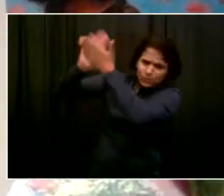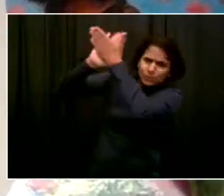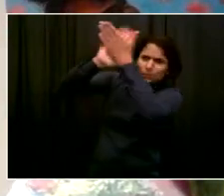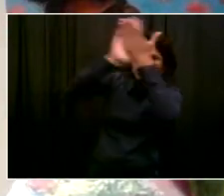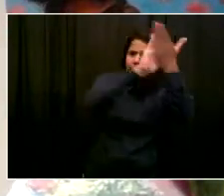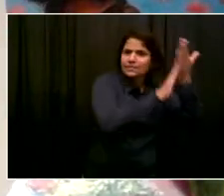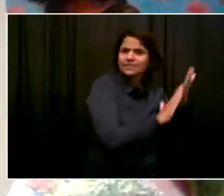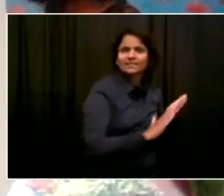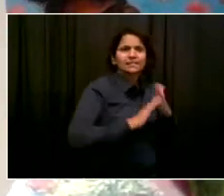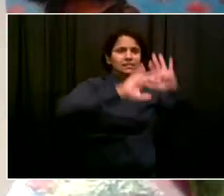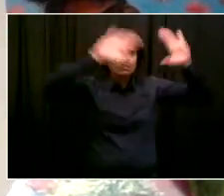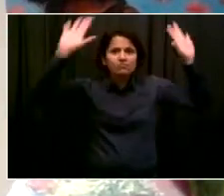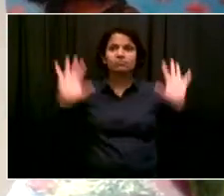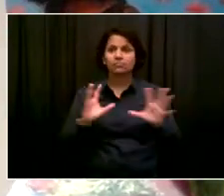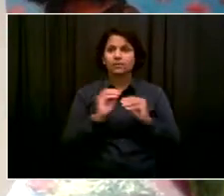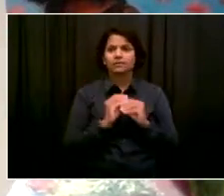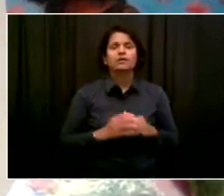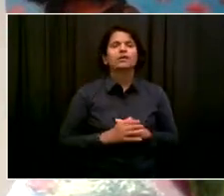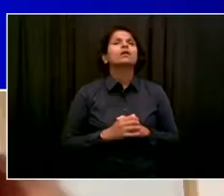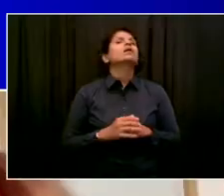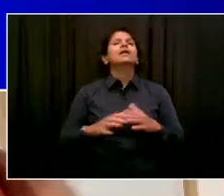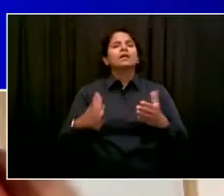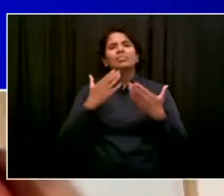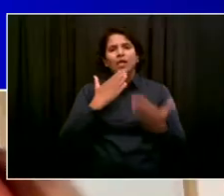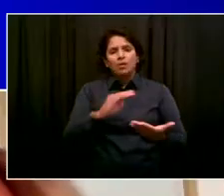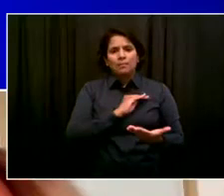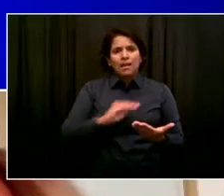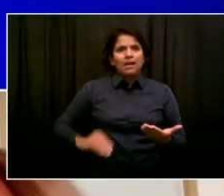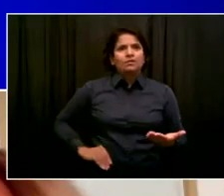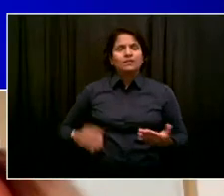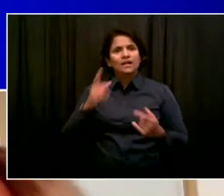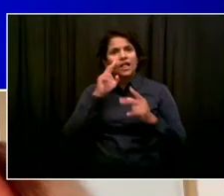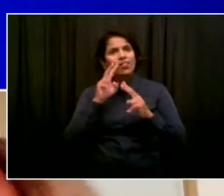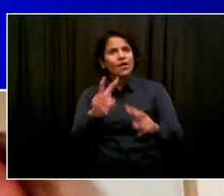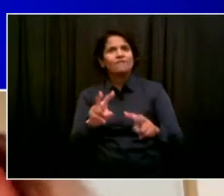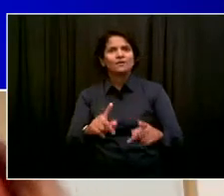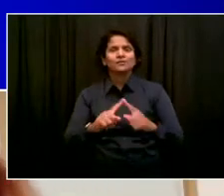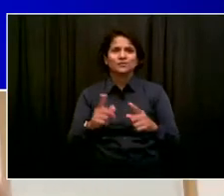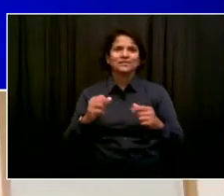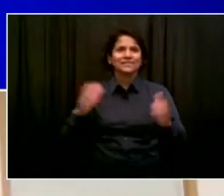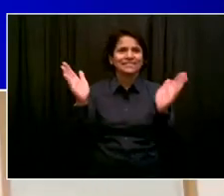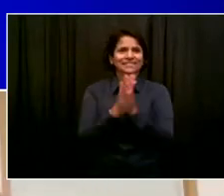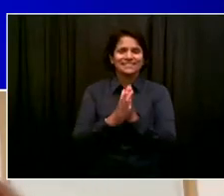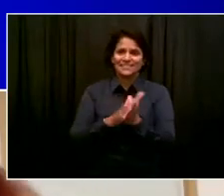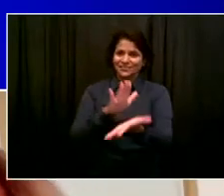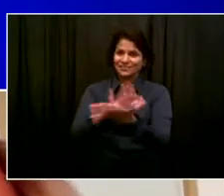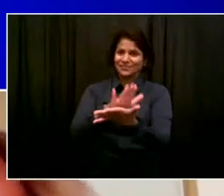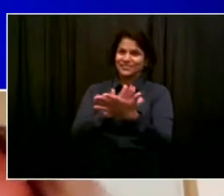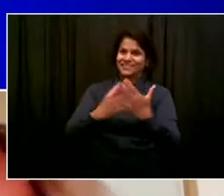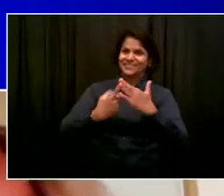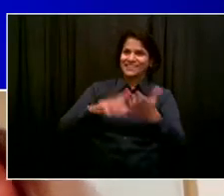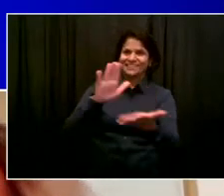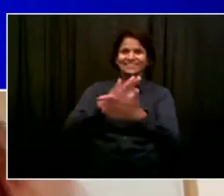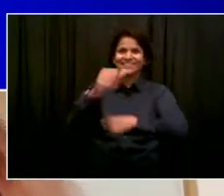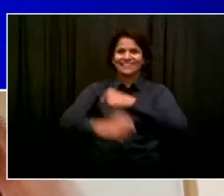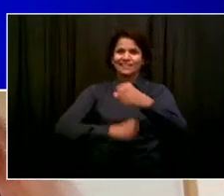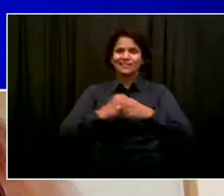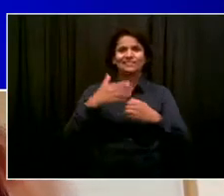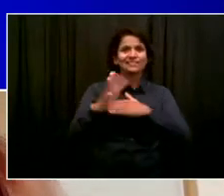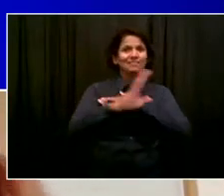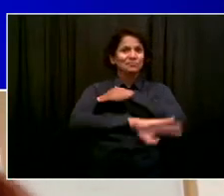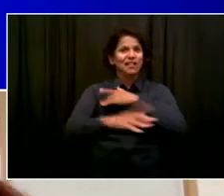back. Thank you, Mr. Mayor. Spoken like a true teacher. We all have our homework. Thank you, Chancellor.